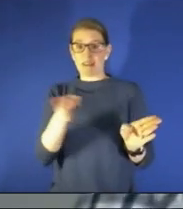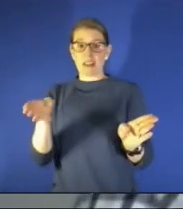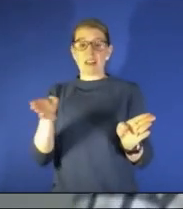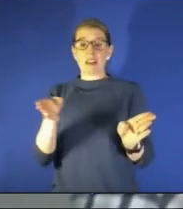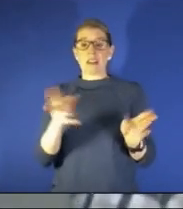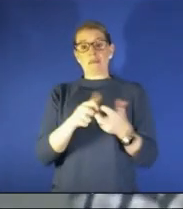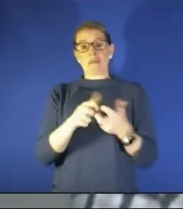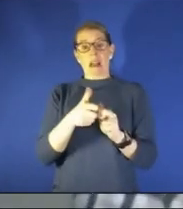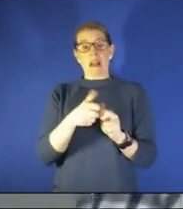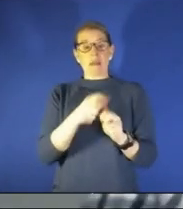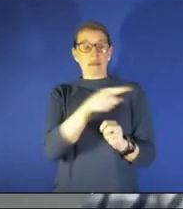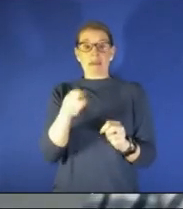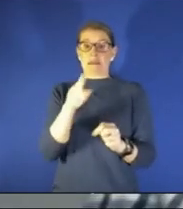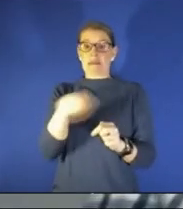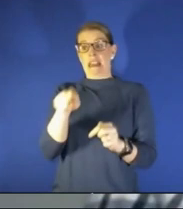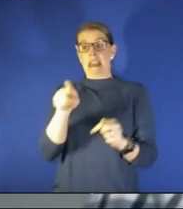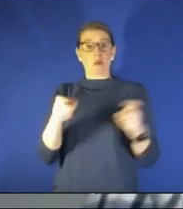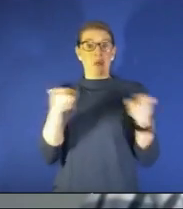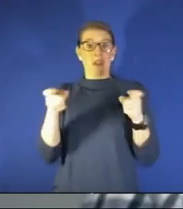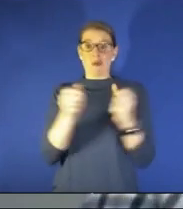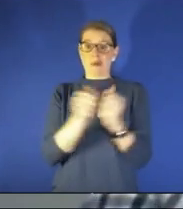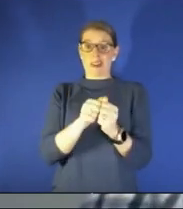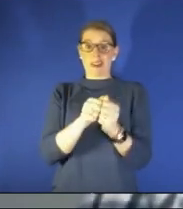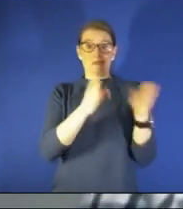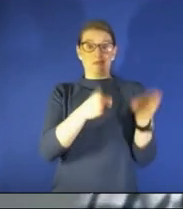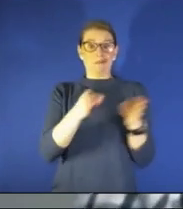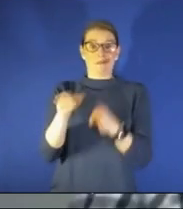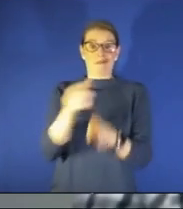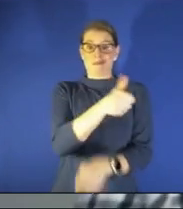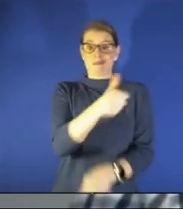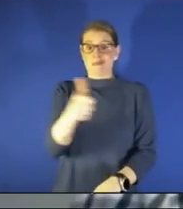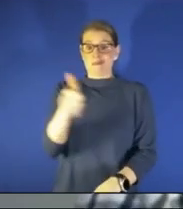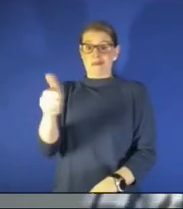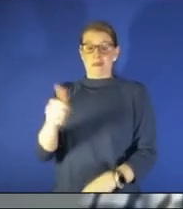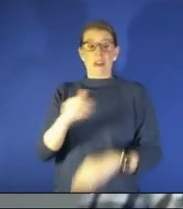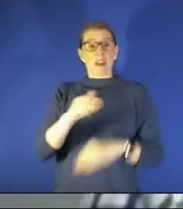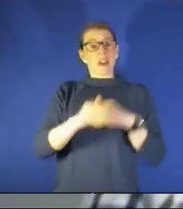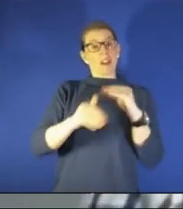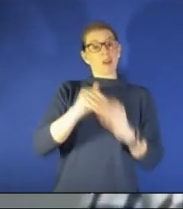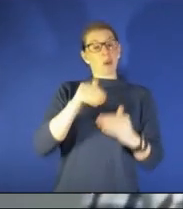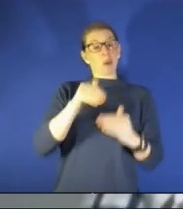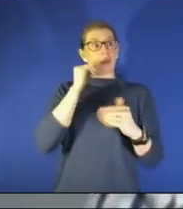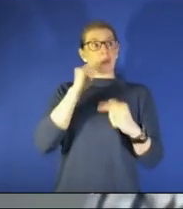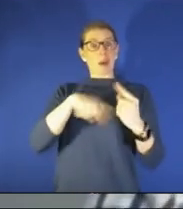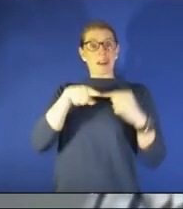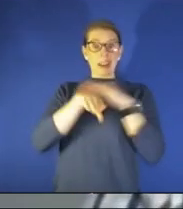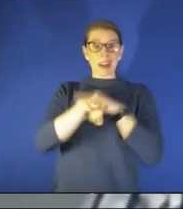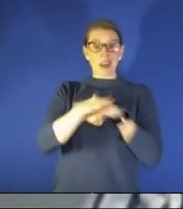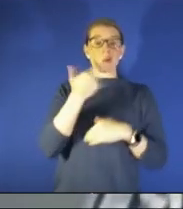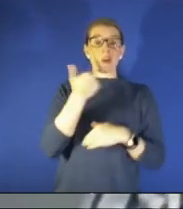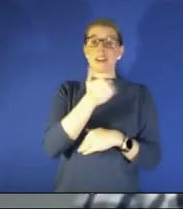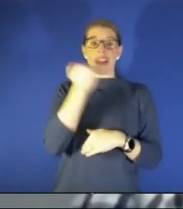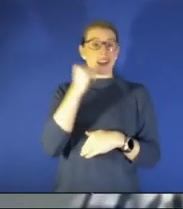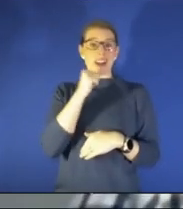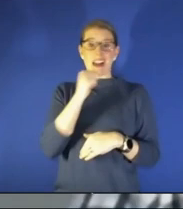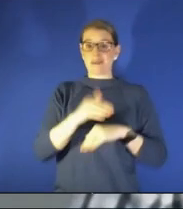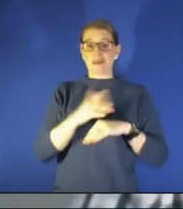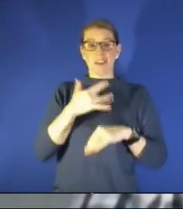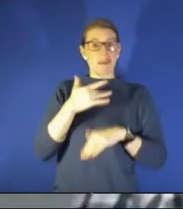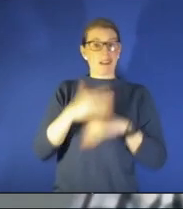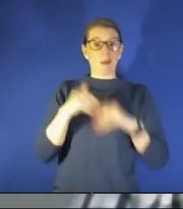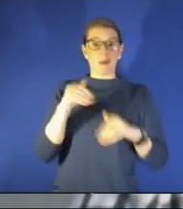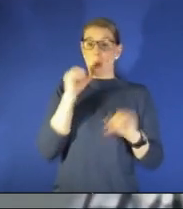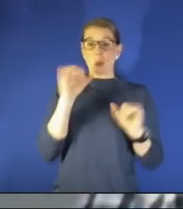have to deal with so um be comfortable in your restaurant if if you're not comfortable don't stay if uh if uh